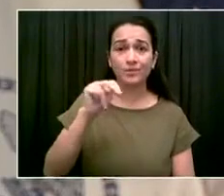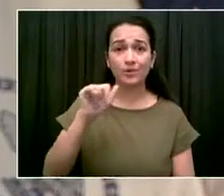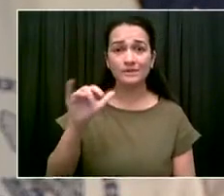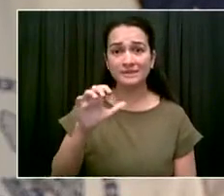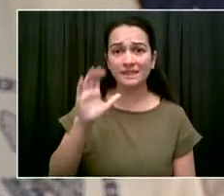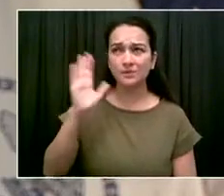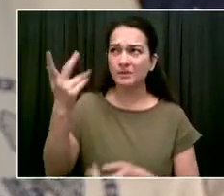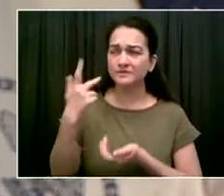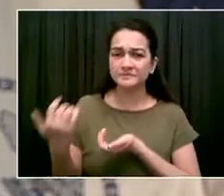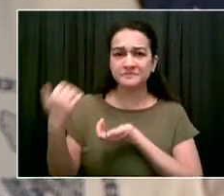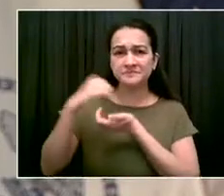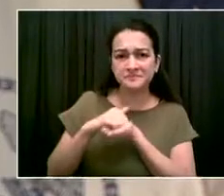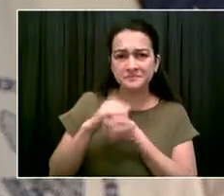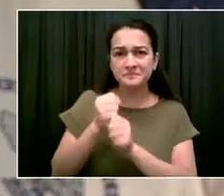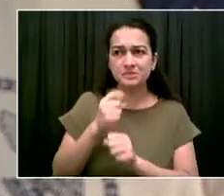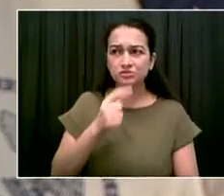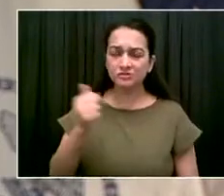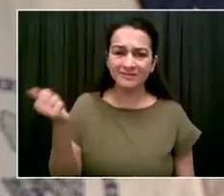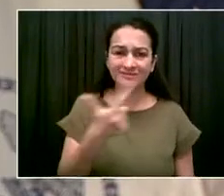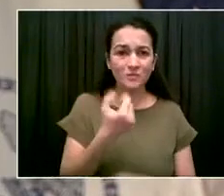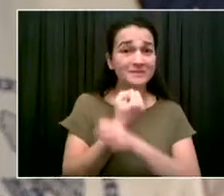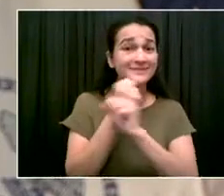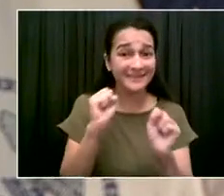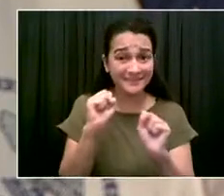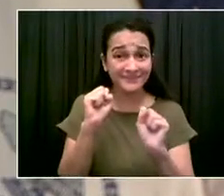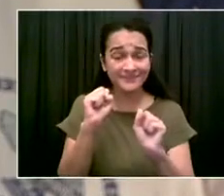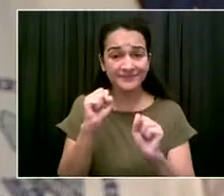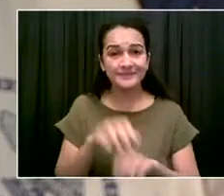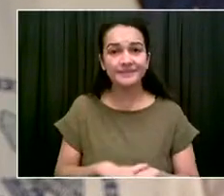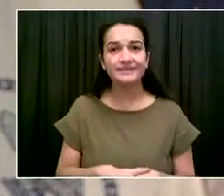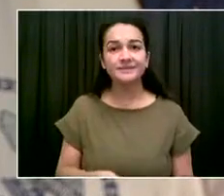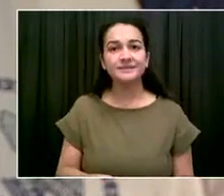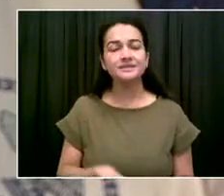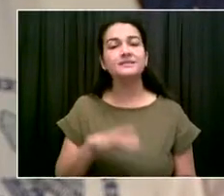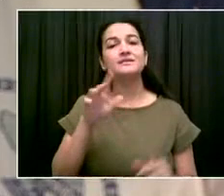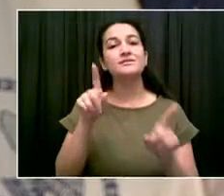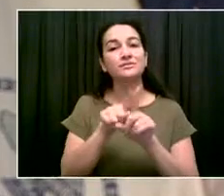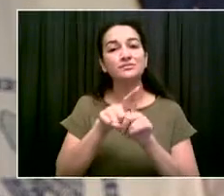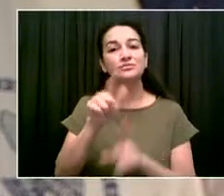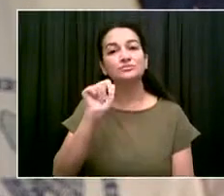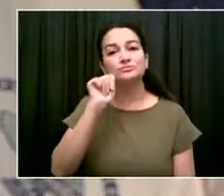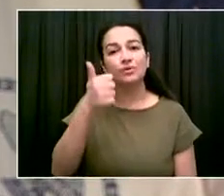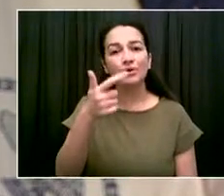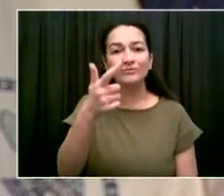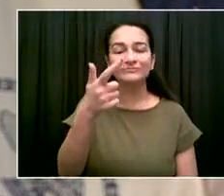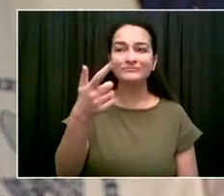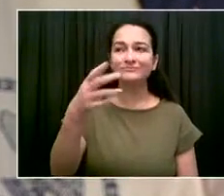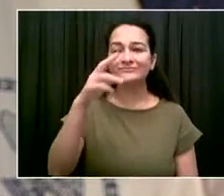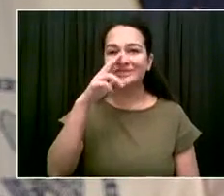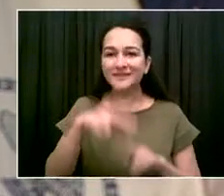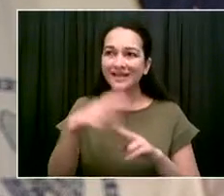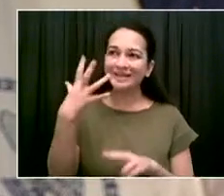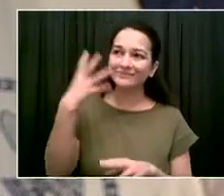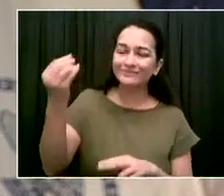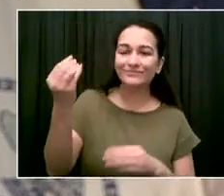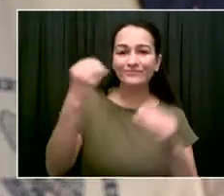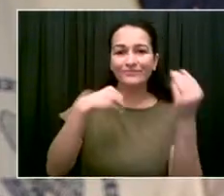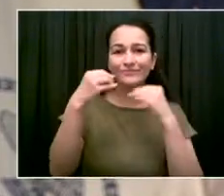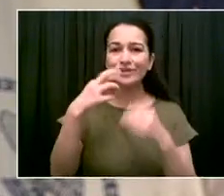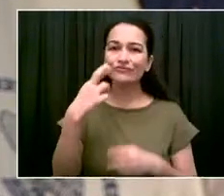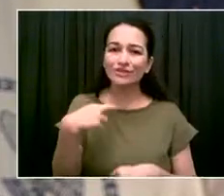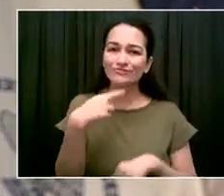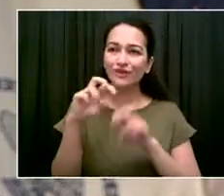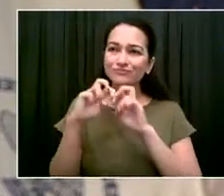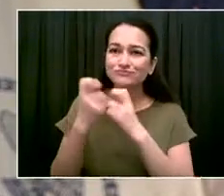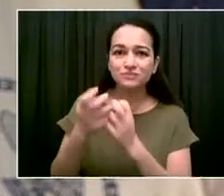We also took the action of suspending outdoor dining tomorrow. So that will be shut down tomorrow. We'll be adding updates as we go along.